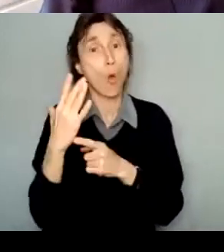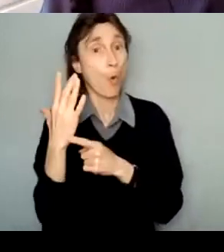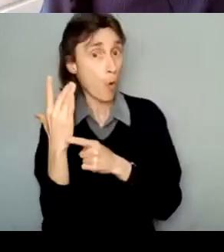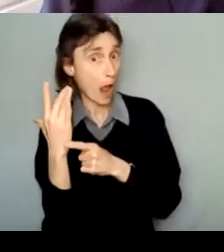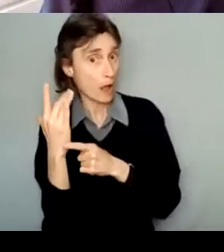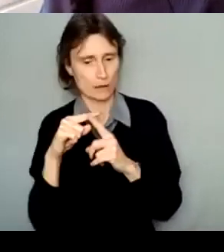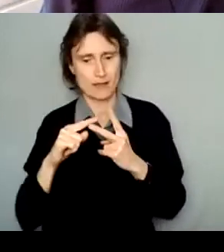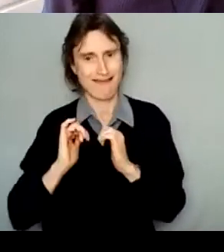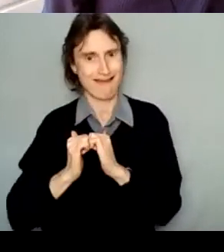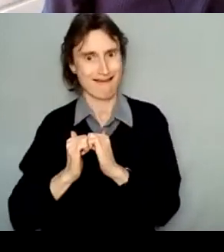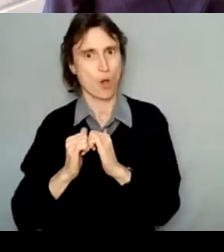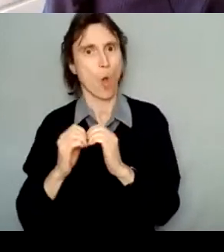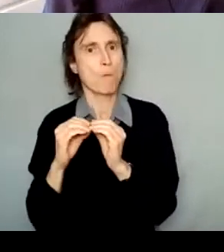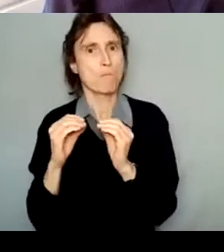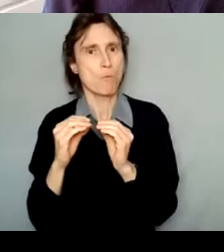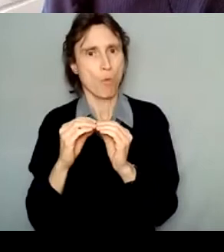sections.